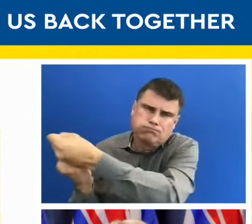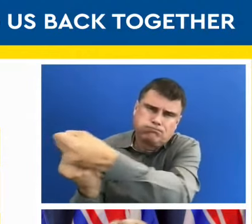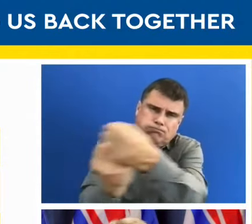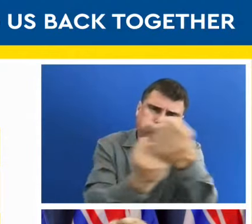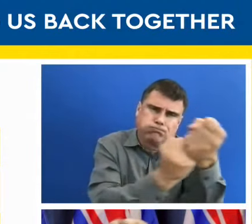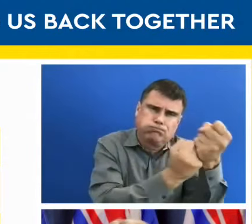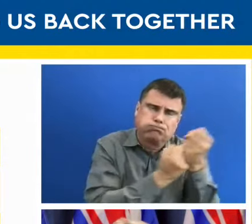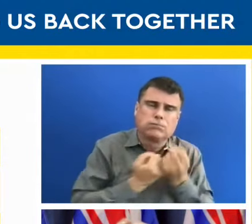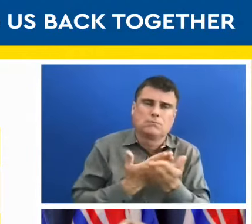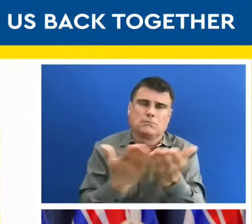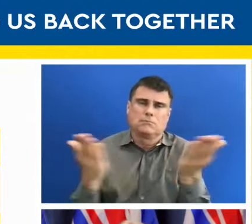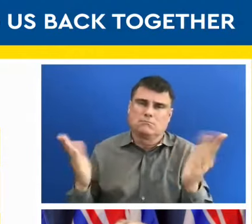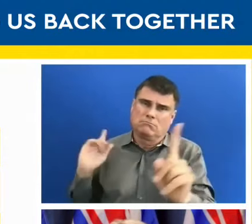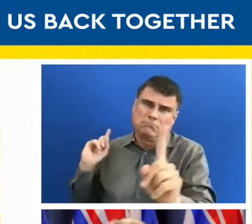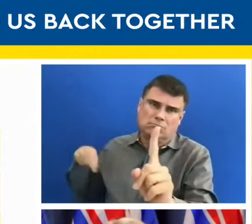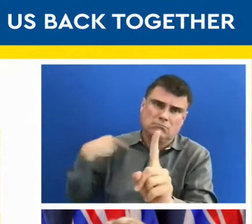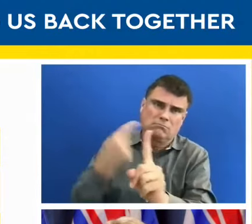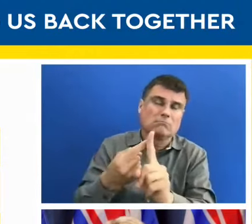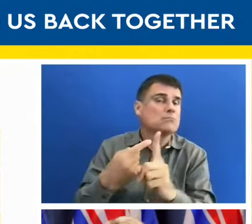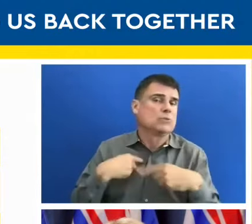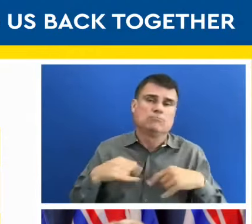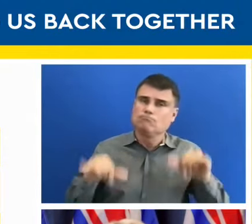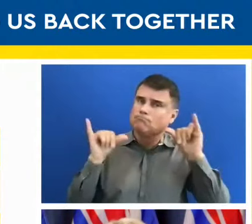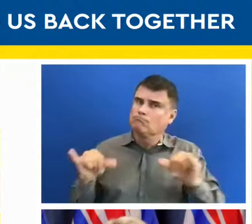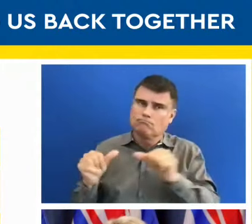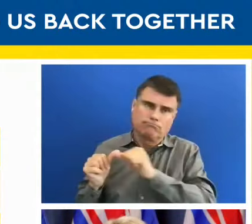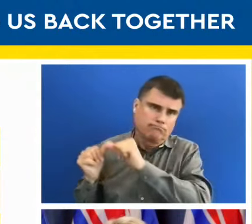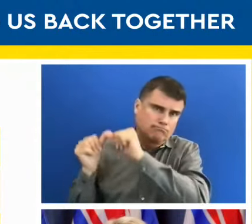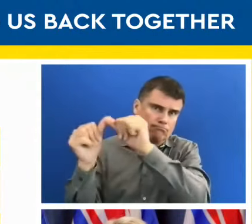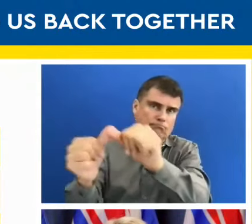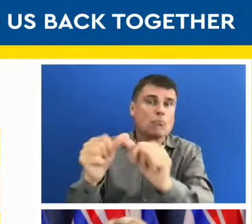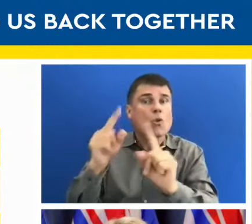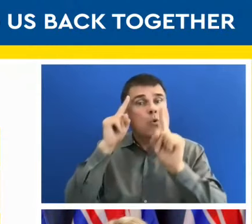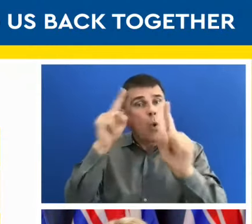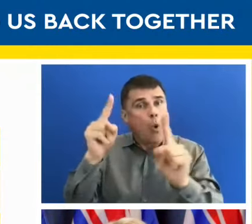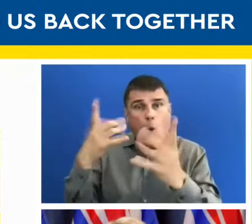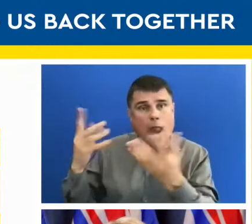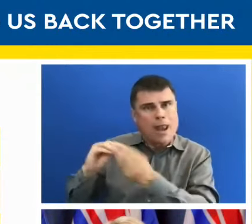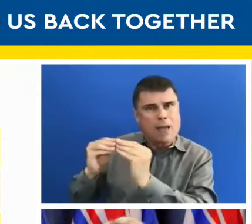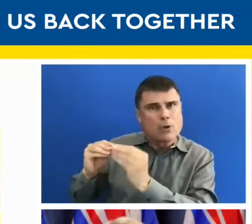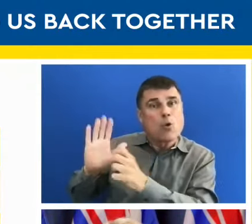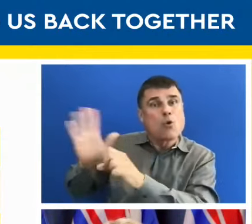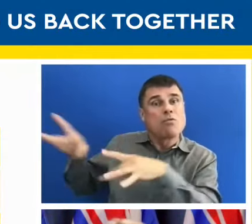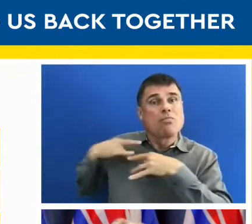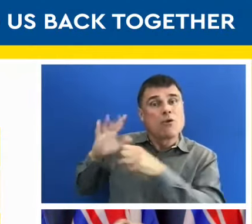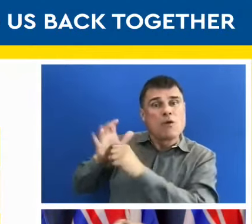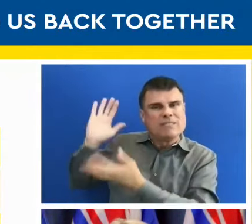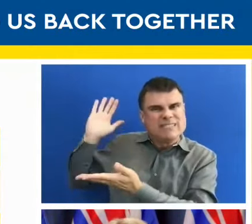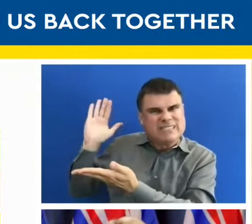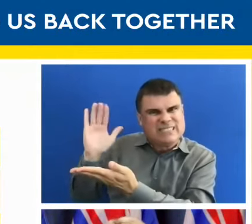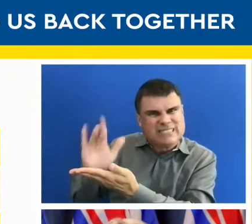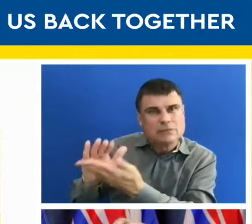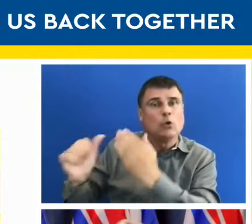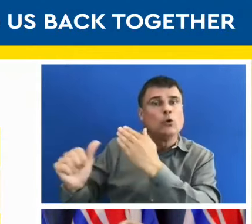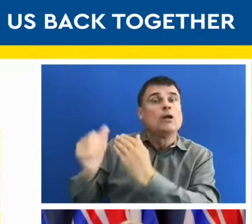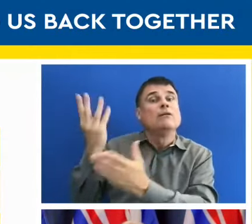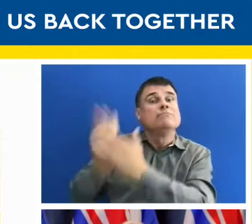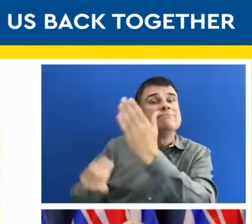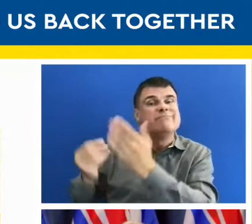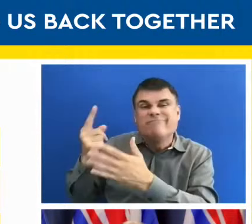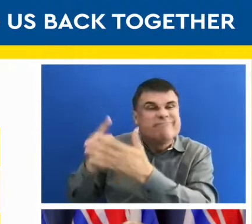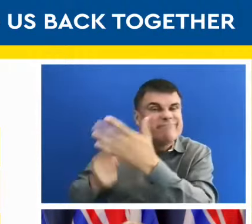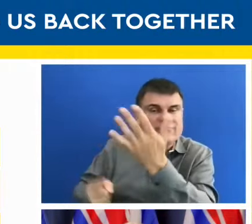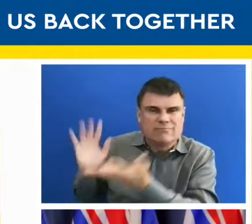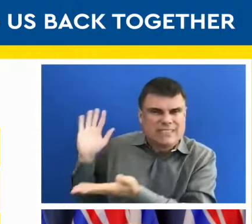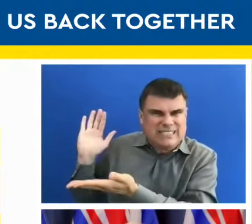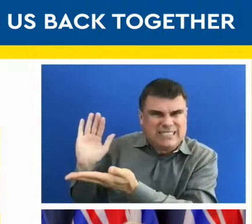to do that. To keep our numbers down and our risk down in our community so that we can move ahead safely with getting back to our